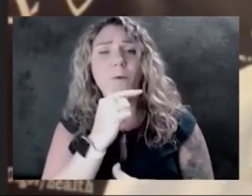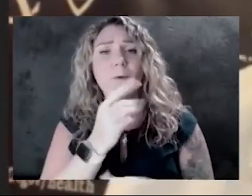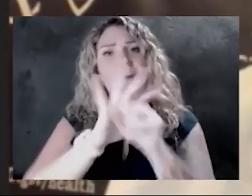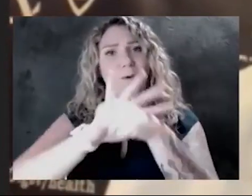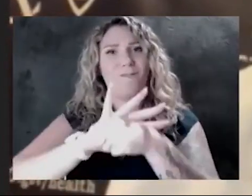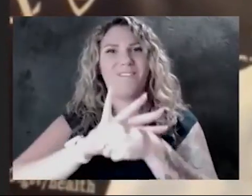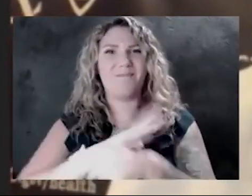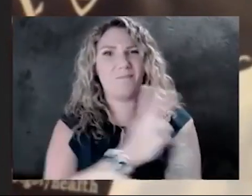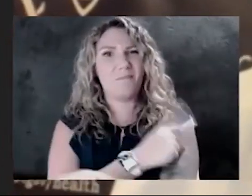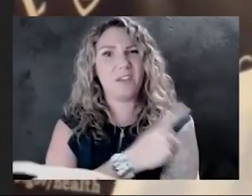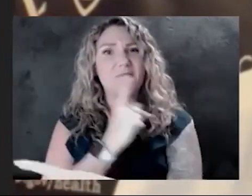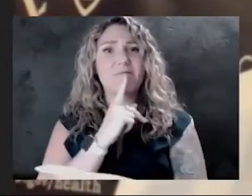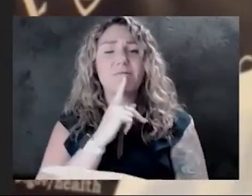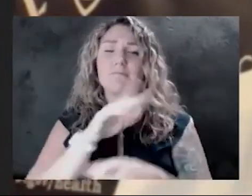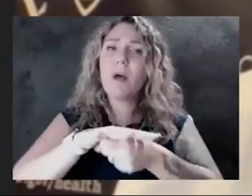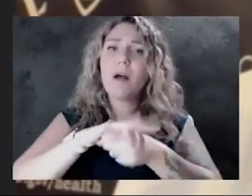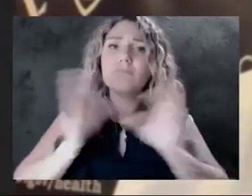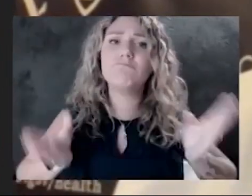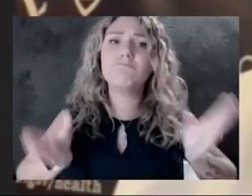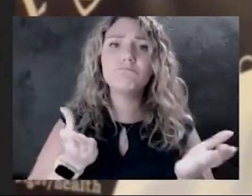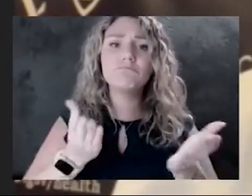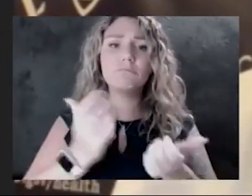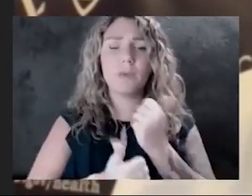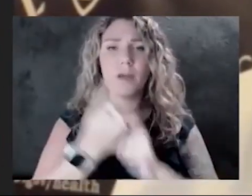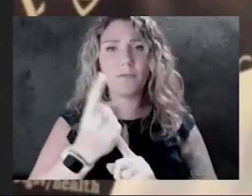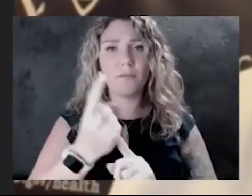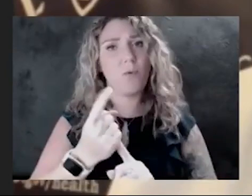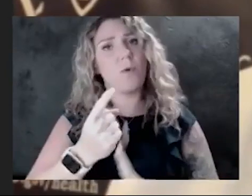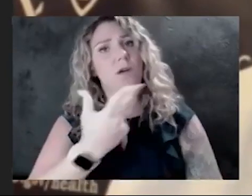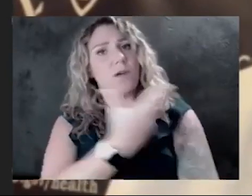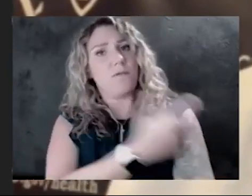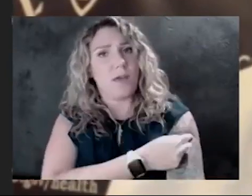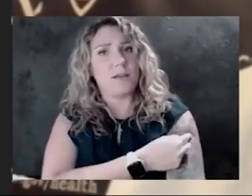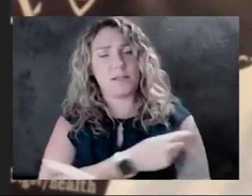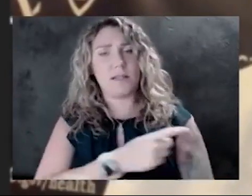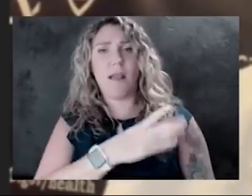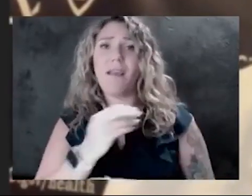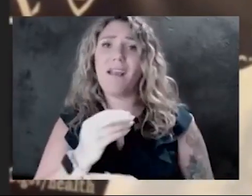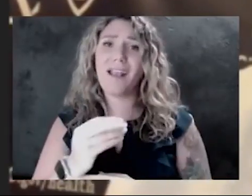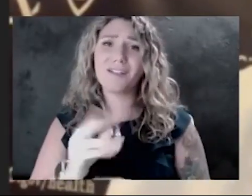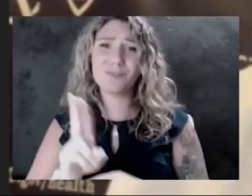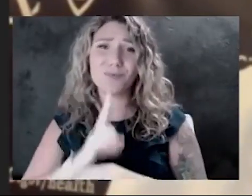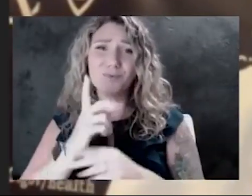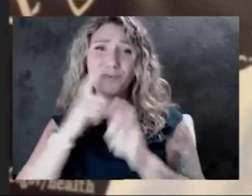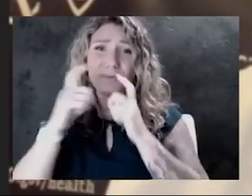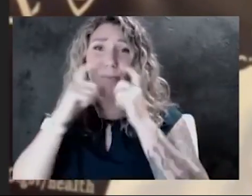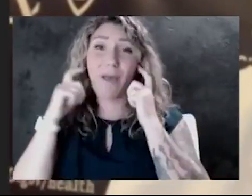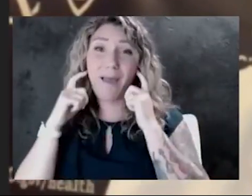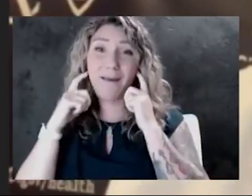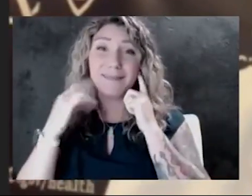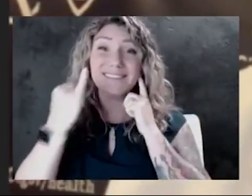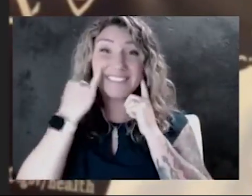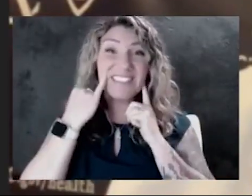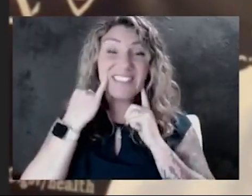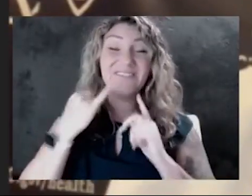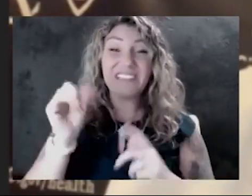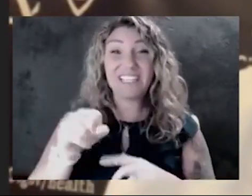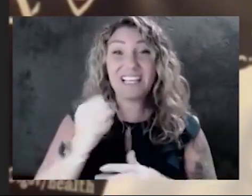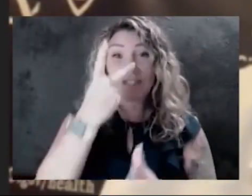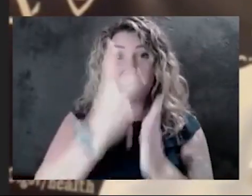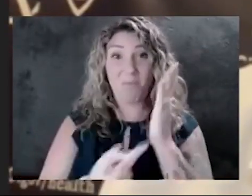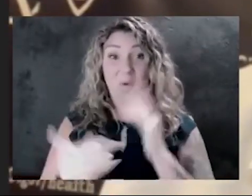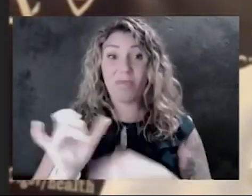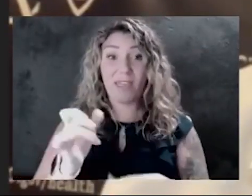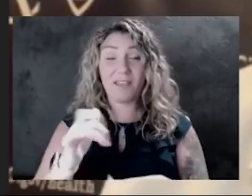on and encourage everybody to get vaccinated and to wear masks. If we do both of those, as Dr. said,